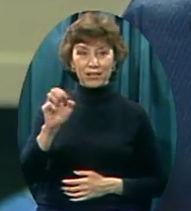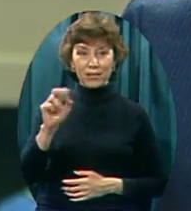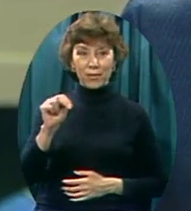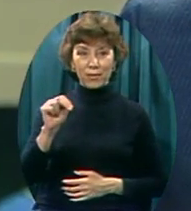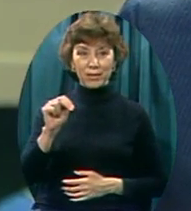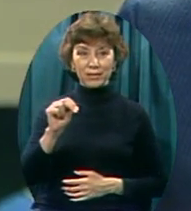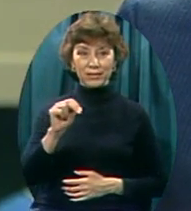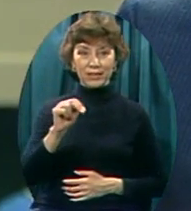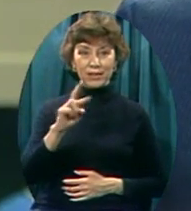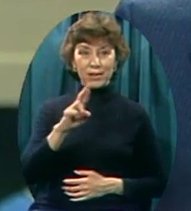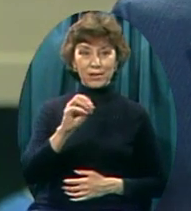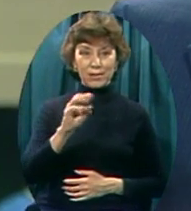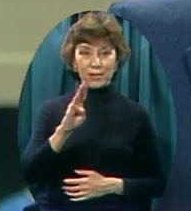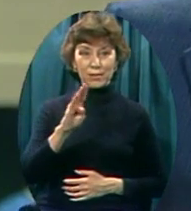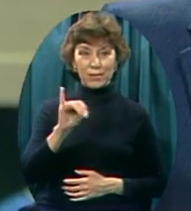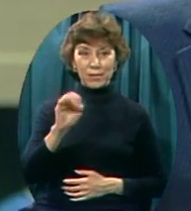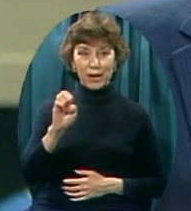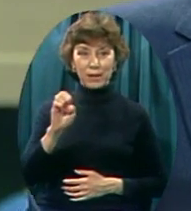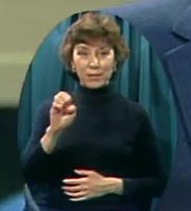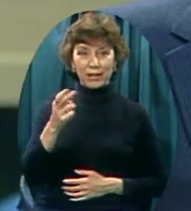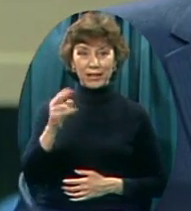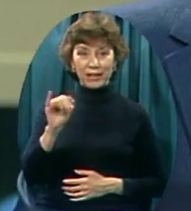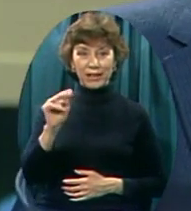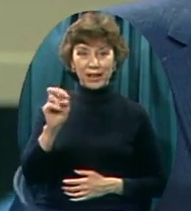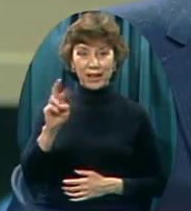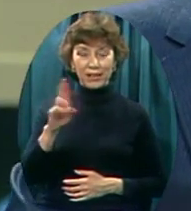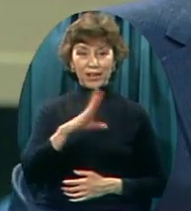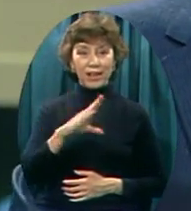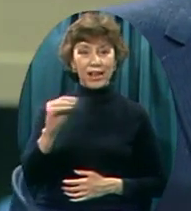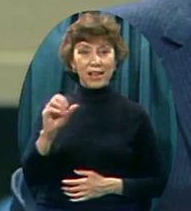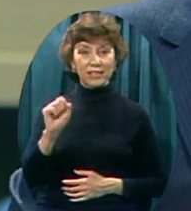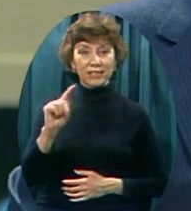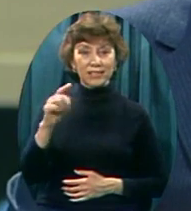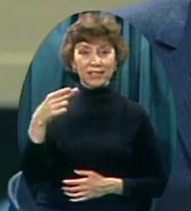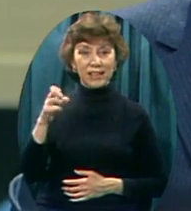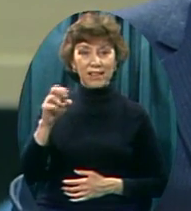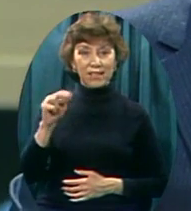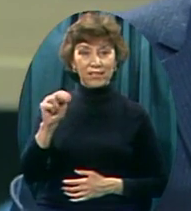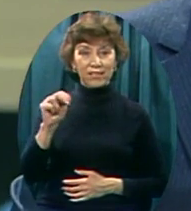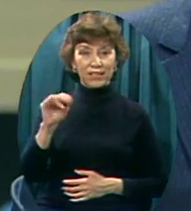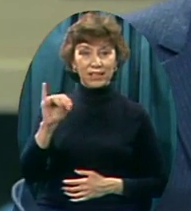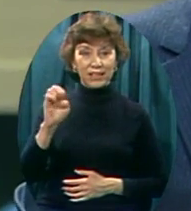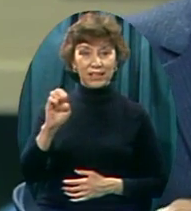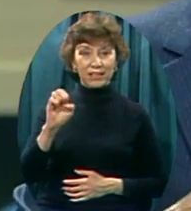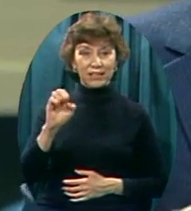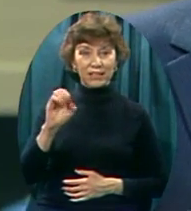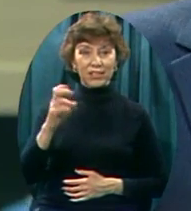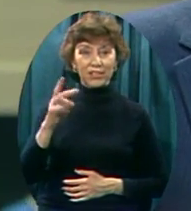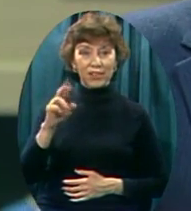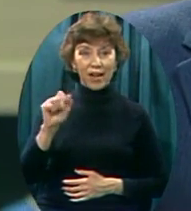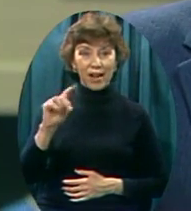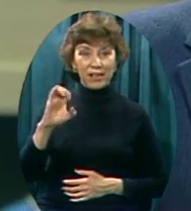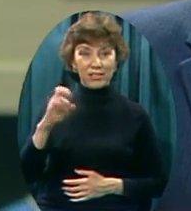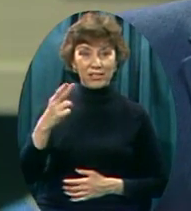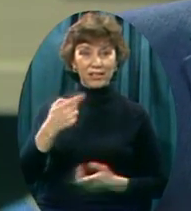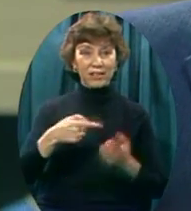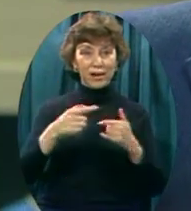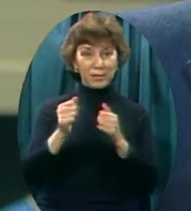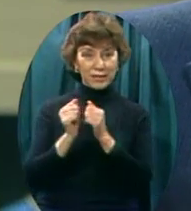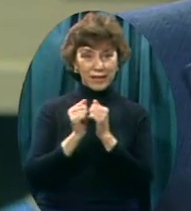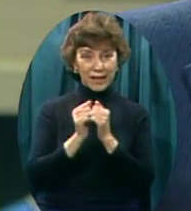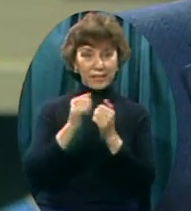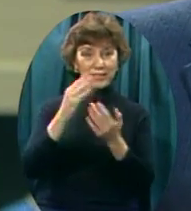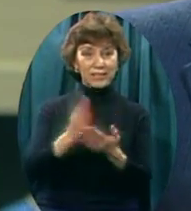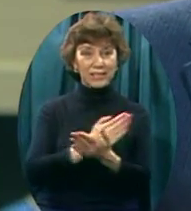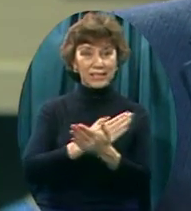Heiner, Stephanie Kratch come together to sing about love. The the love of